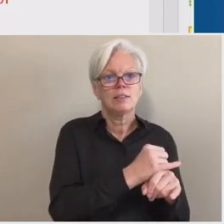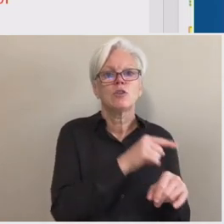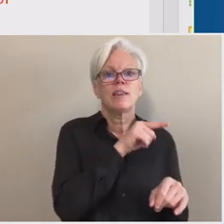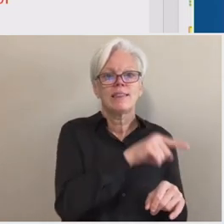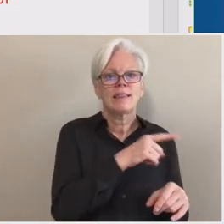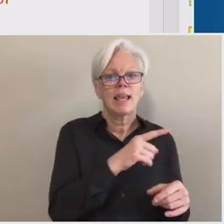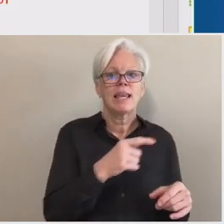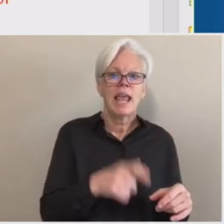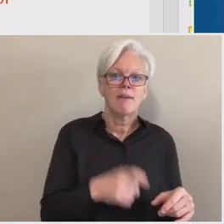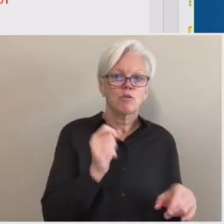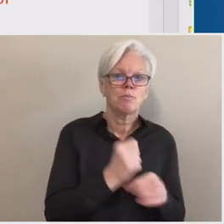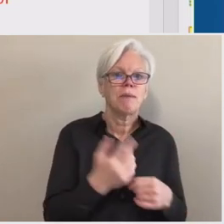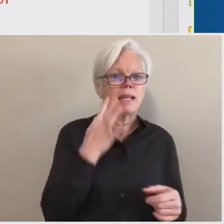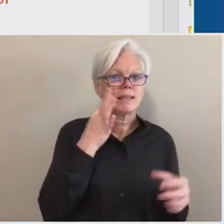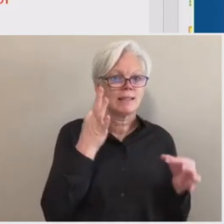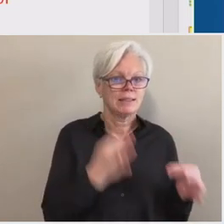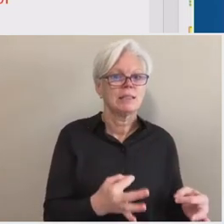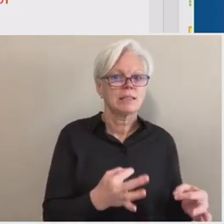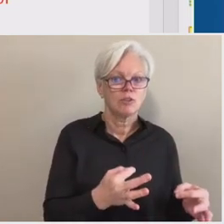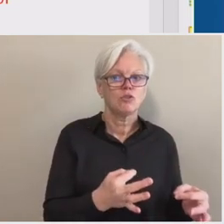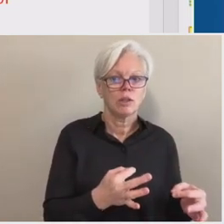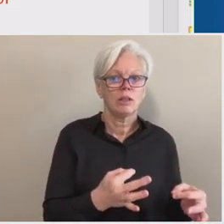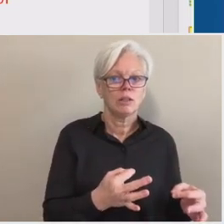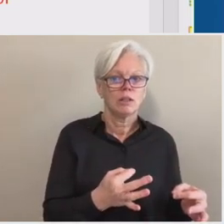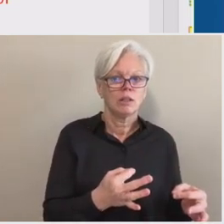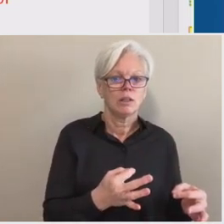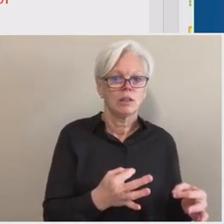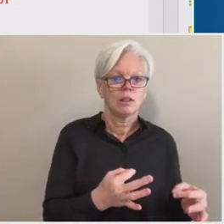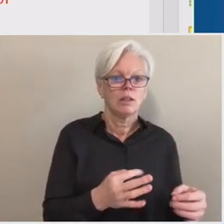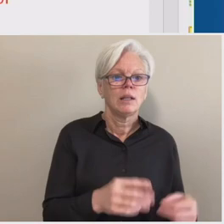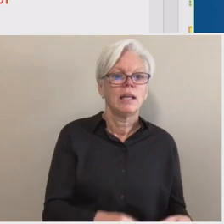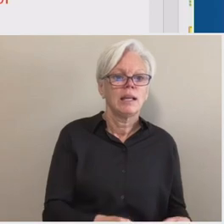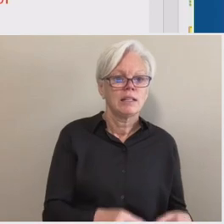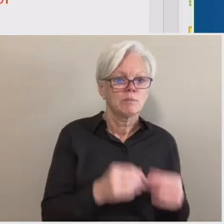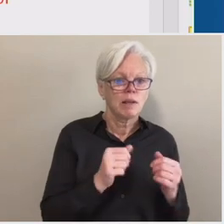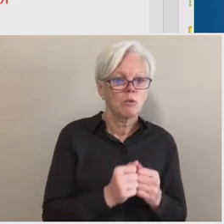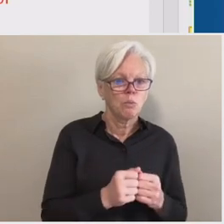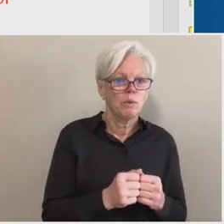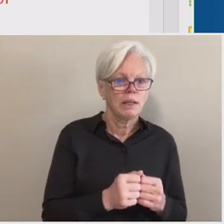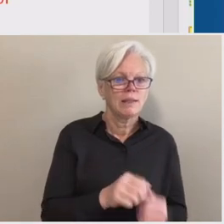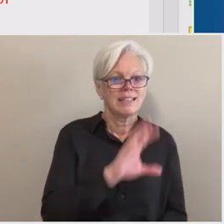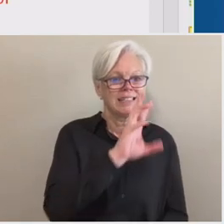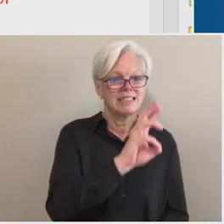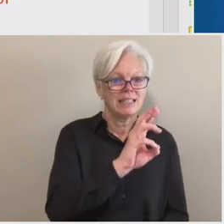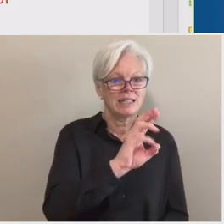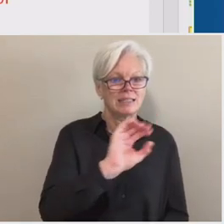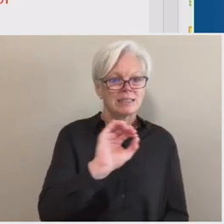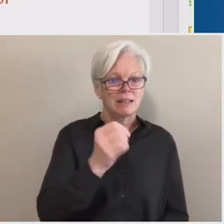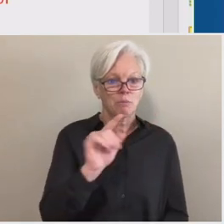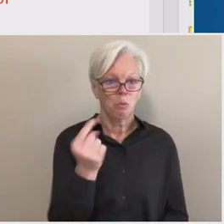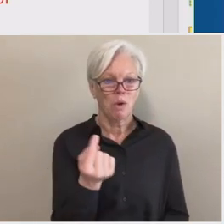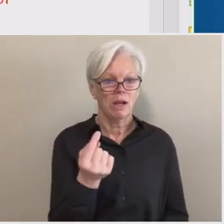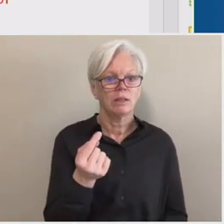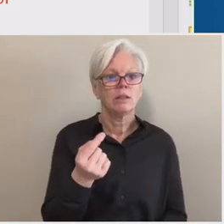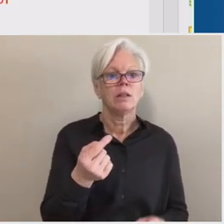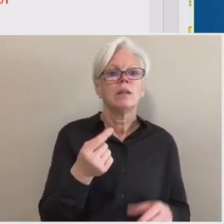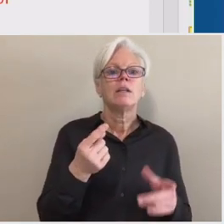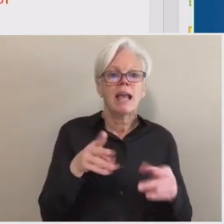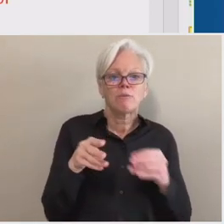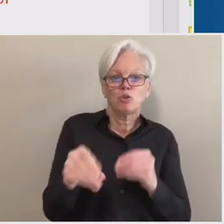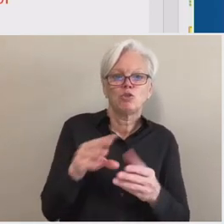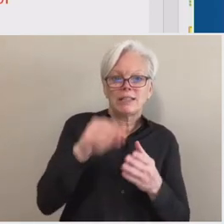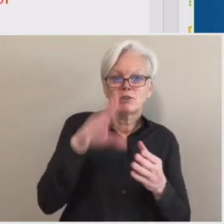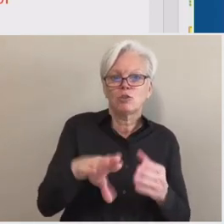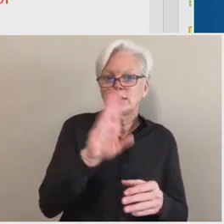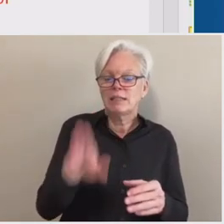conscious choice, especially with six romanette one here, to treat the student as never having attended during the period. And if they do